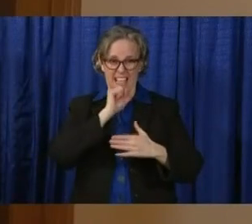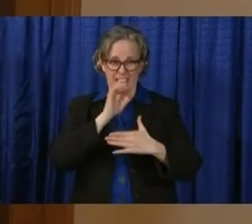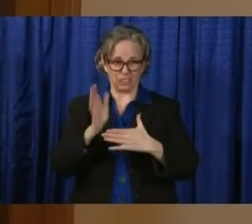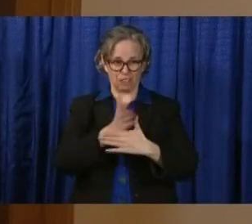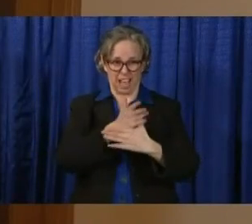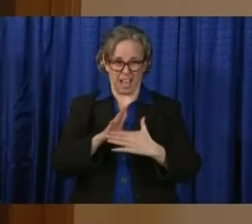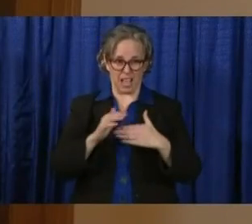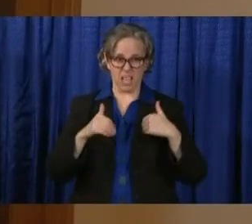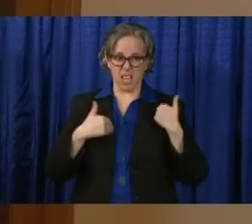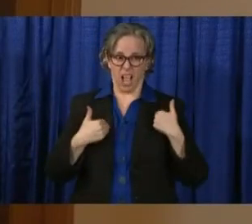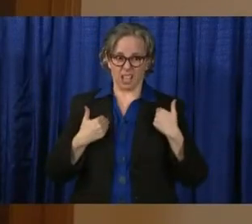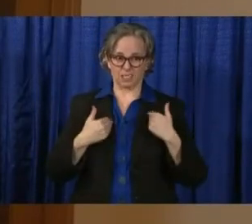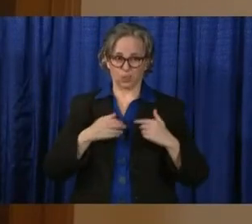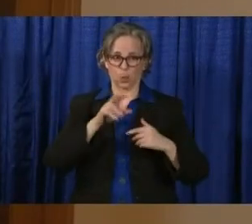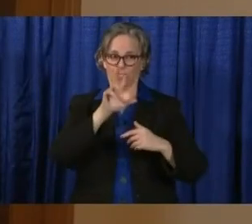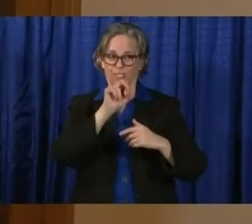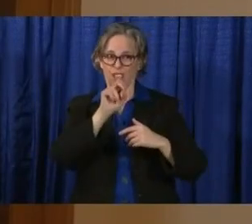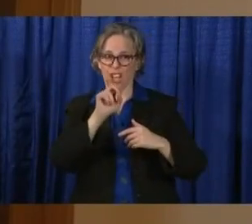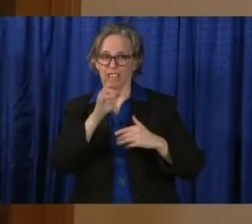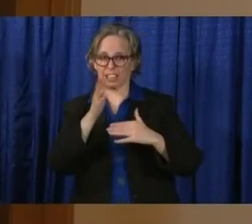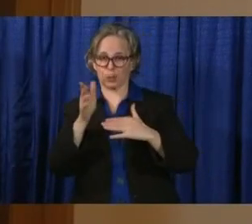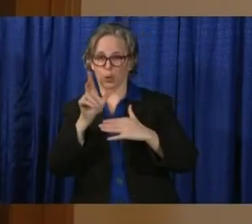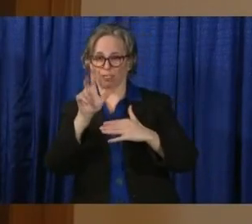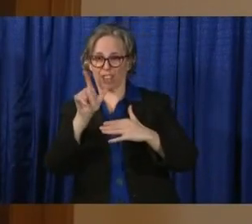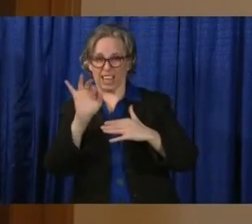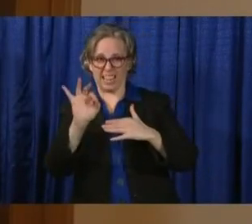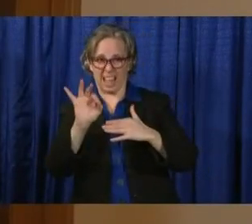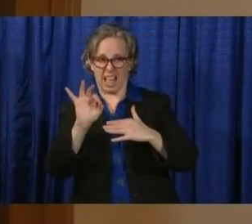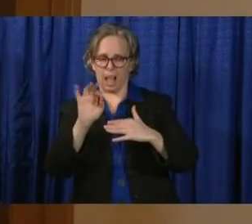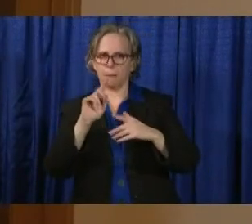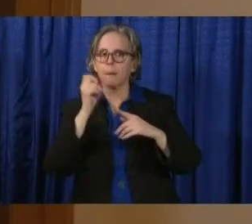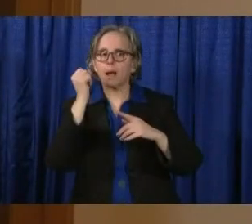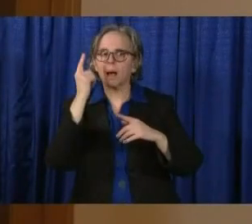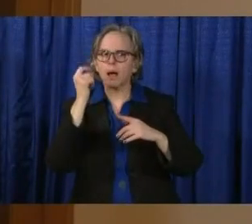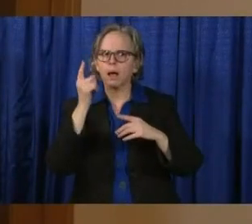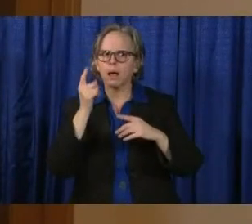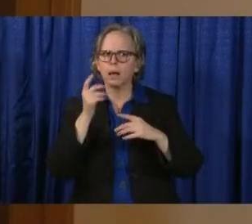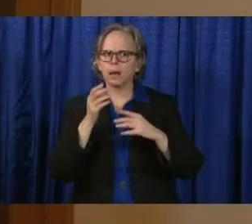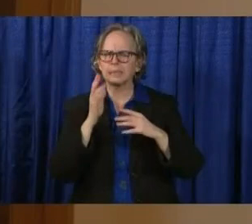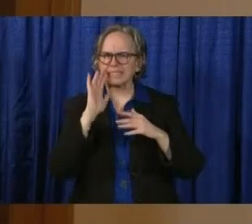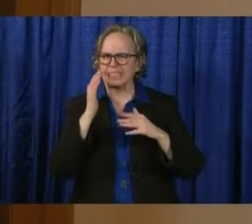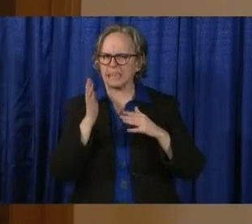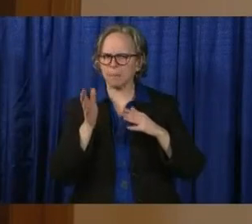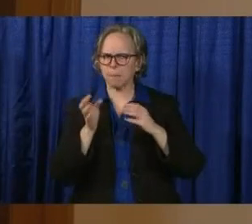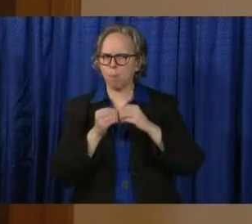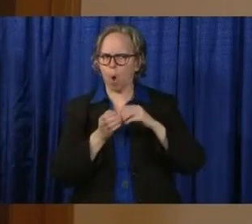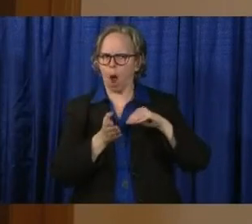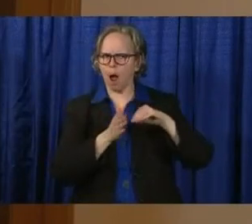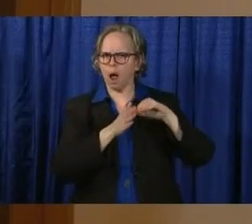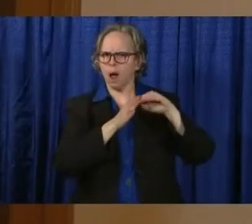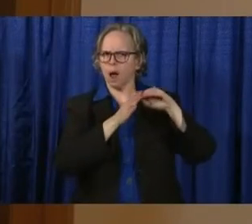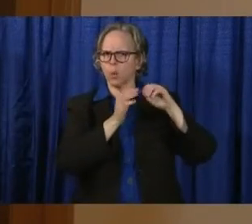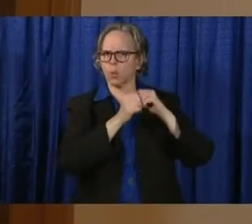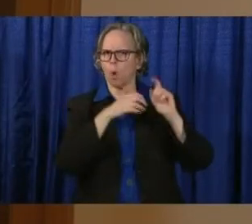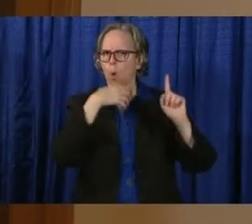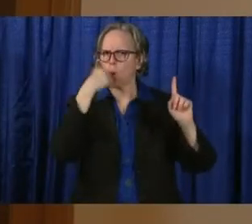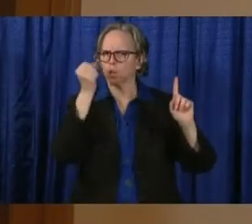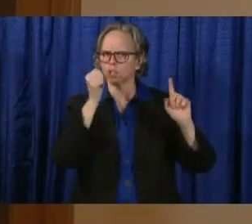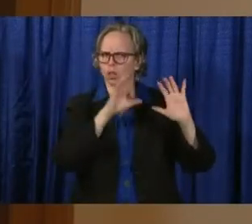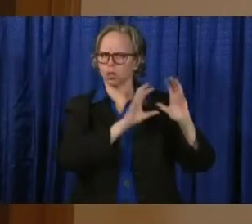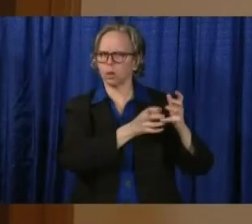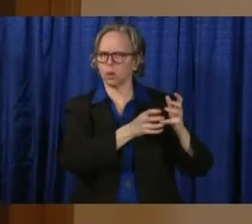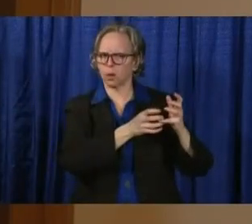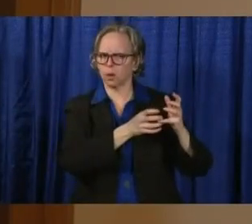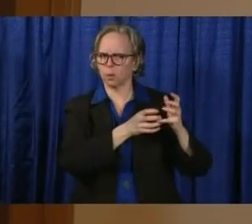still skewing older. We are seeing our cases are slightly, a case leans slightly more female.